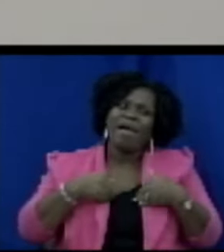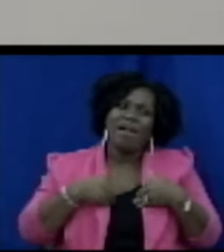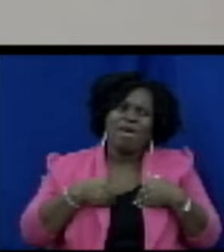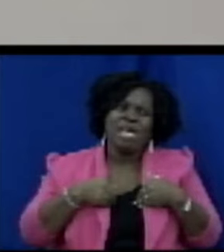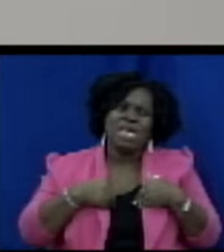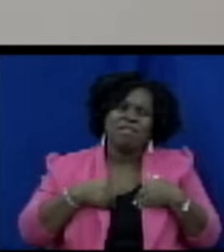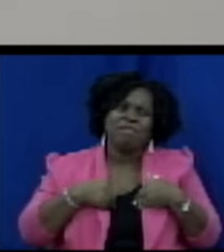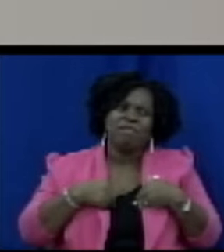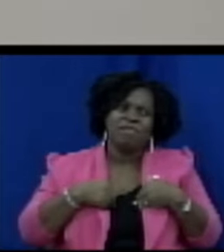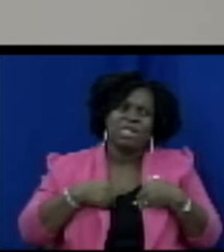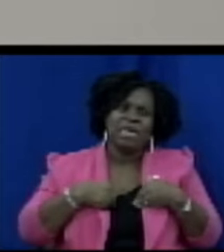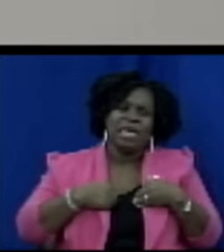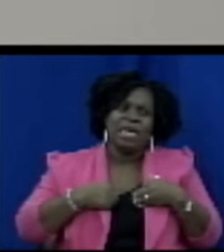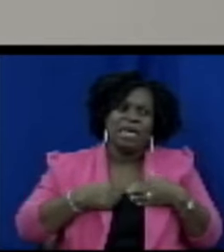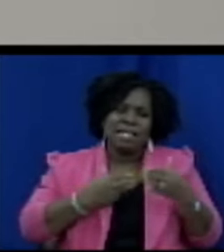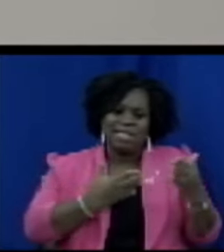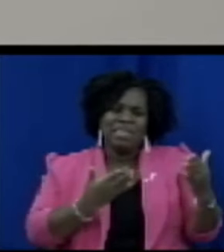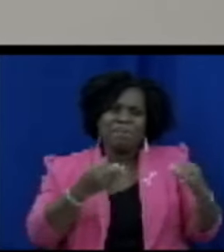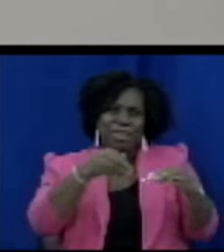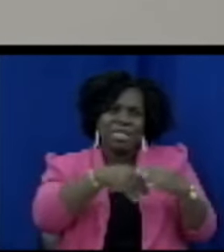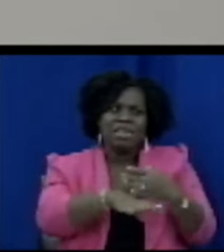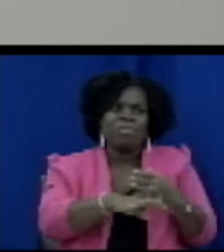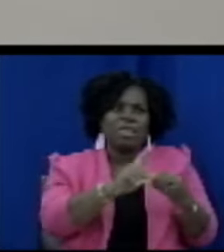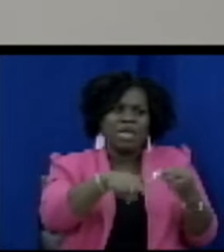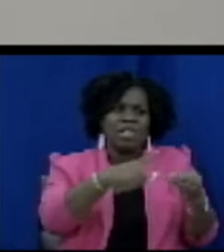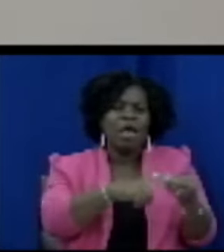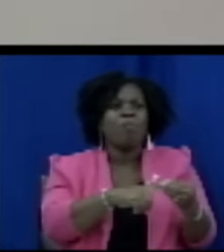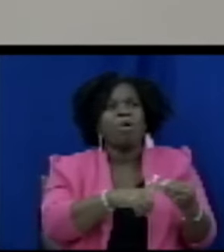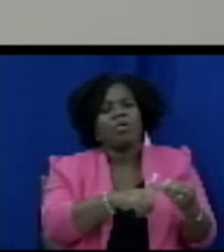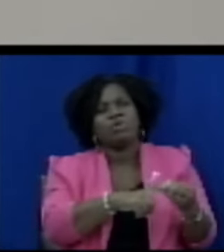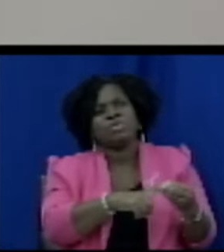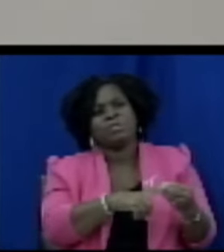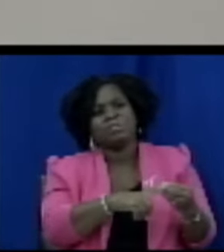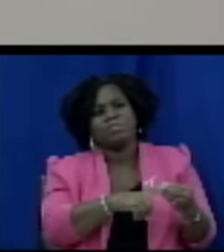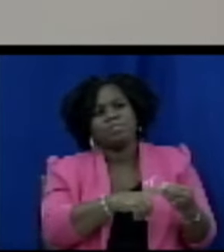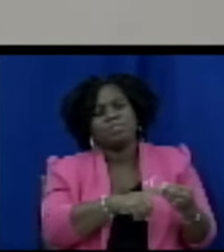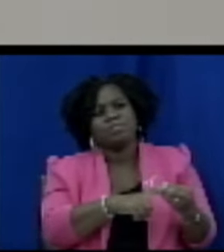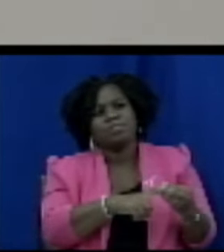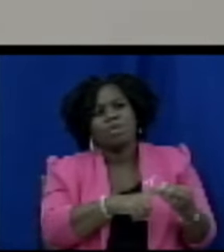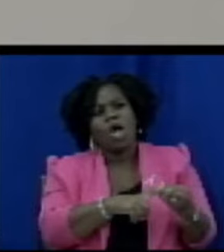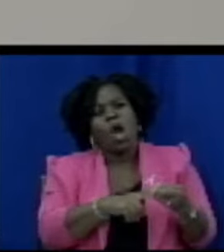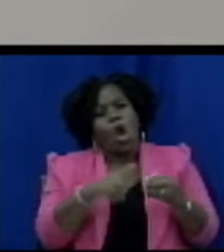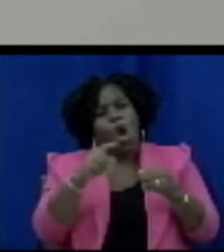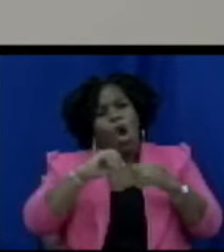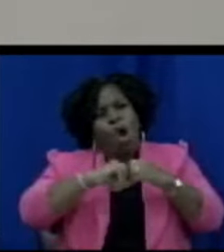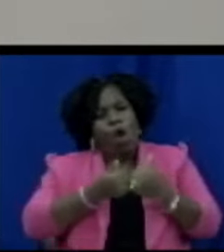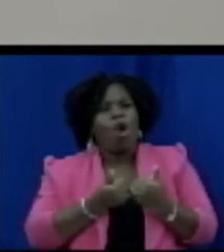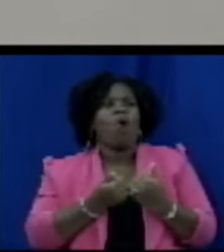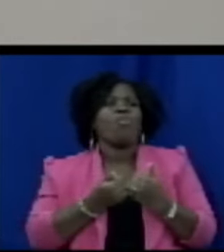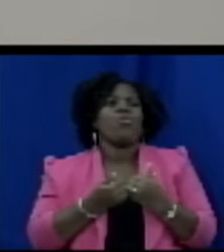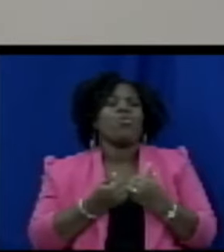that particular bit of information in this bill in terms of how do you treat